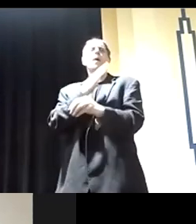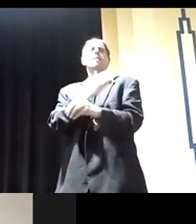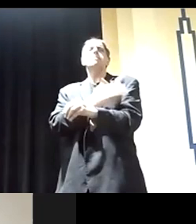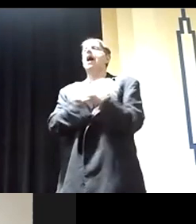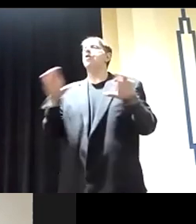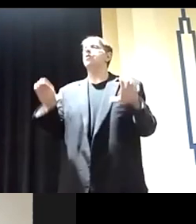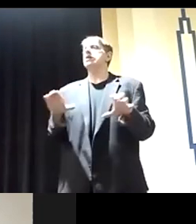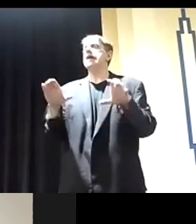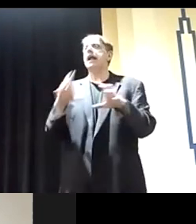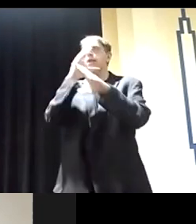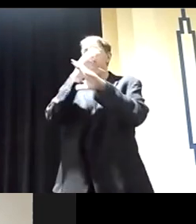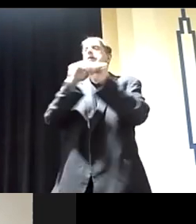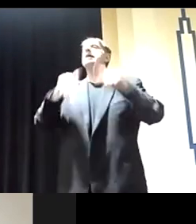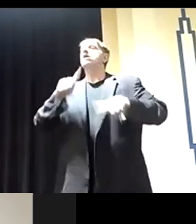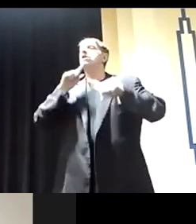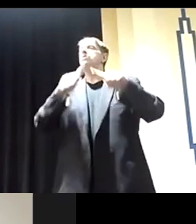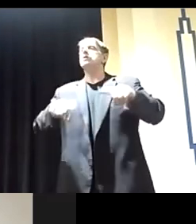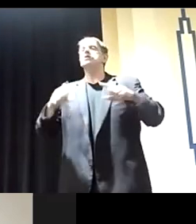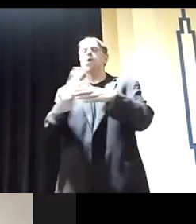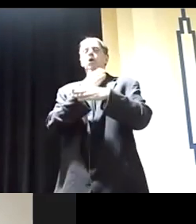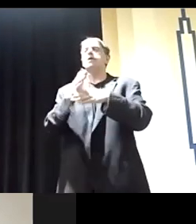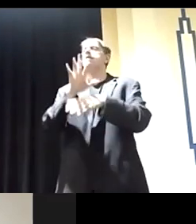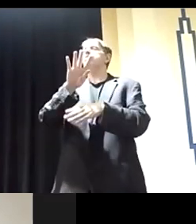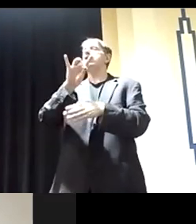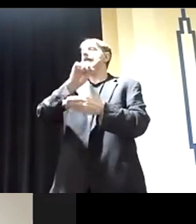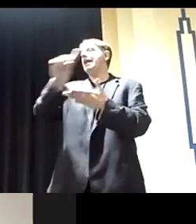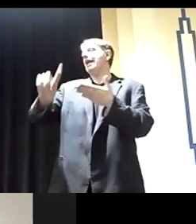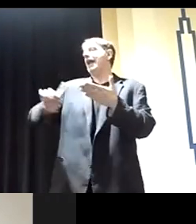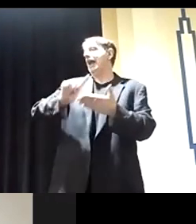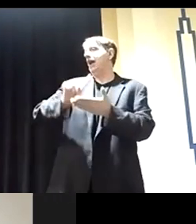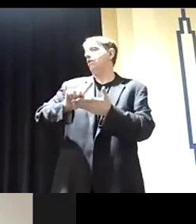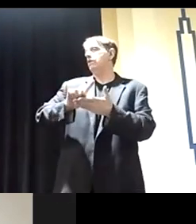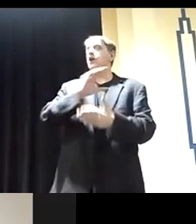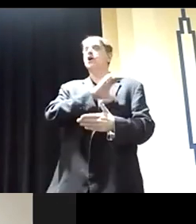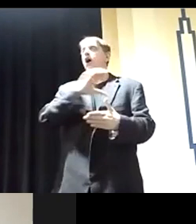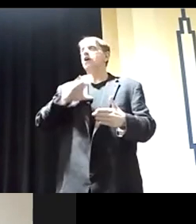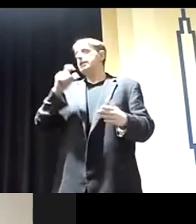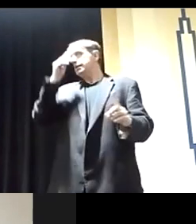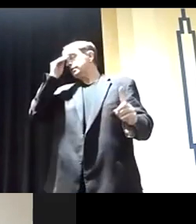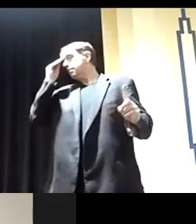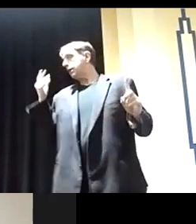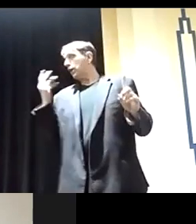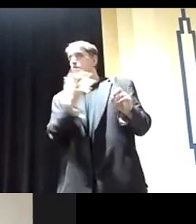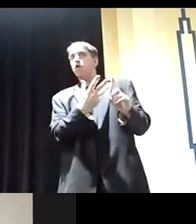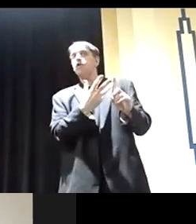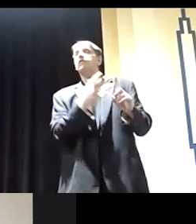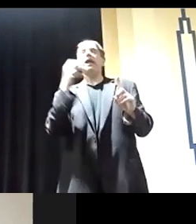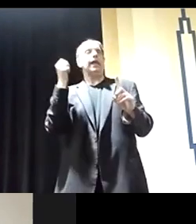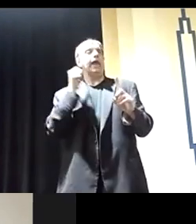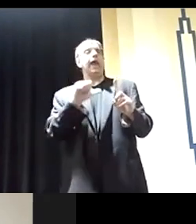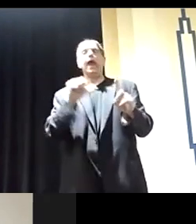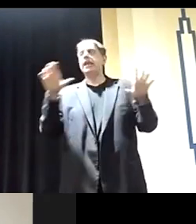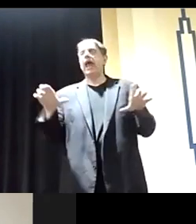President can respond in an emergency. But within 48 hours, Congress needs to be notified of any actions that were taken. And